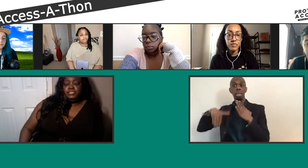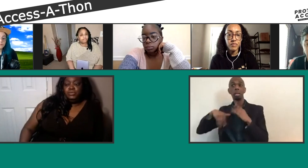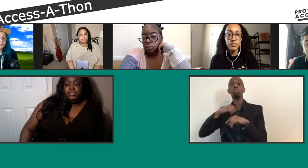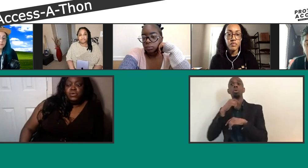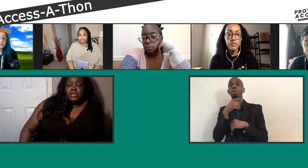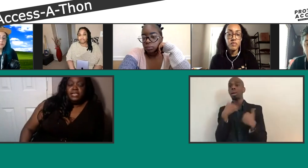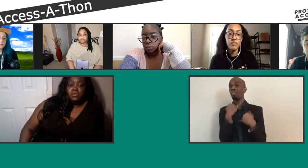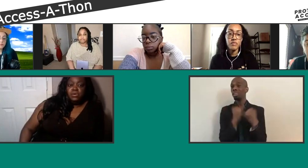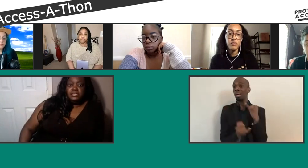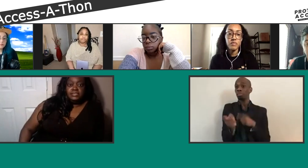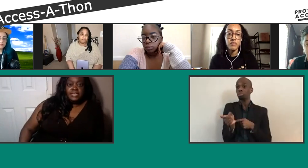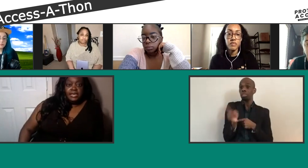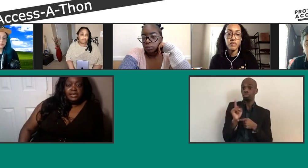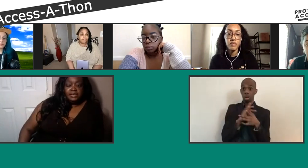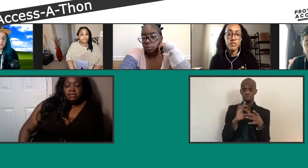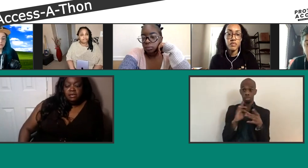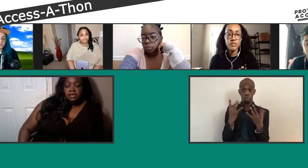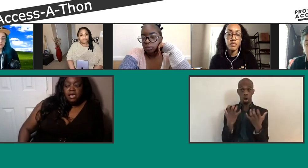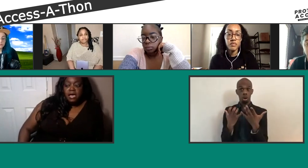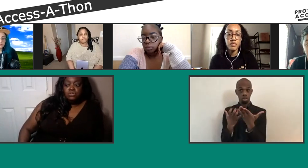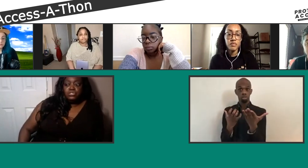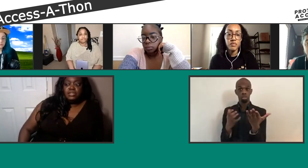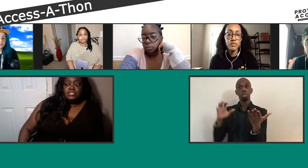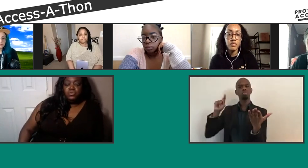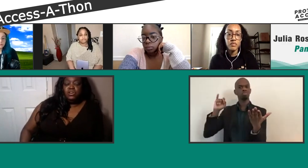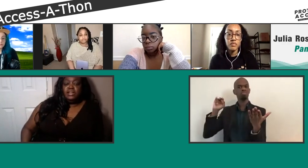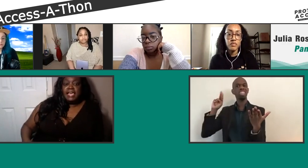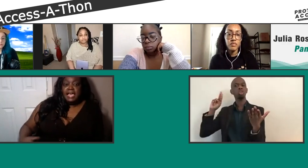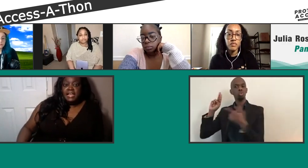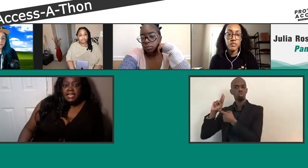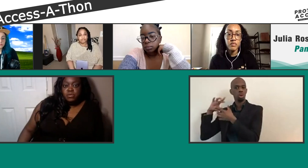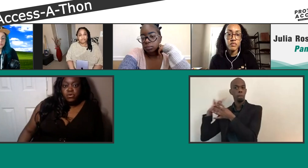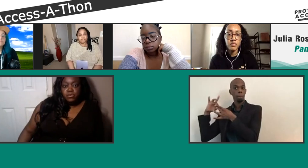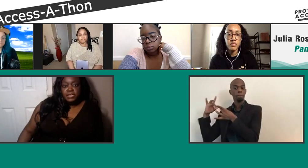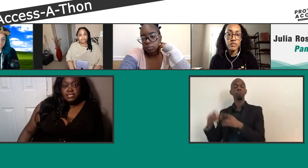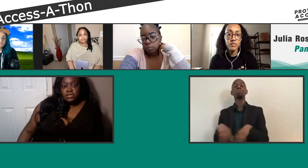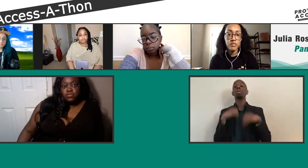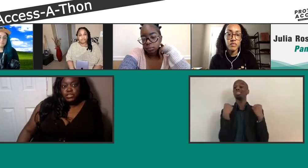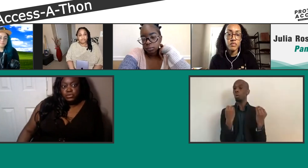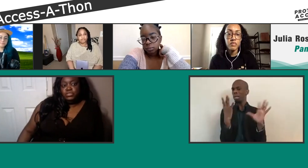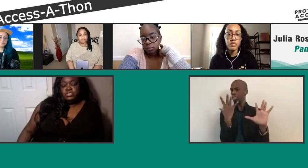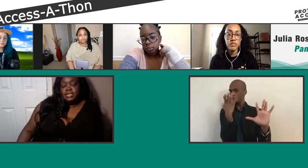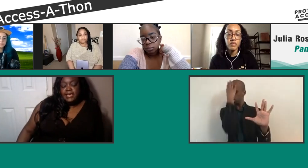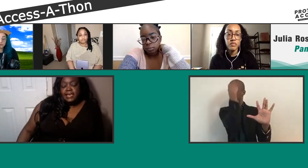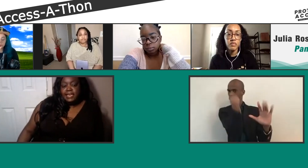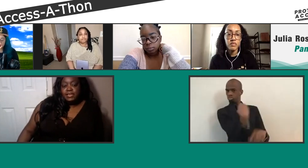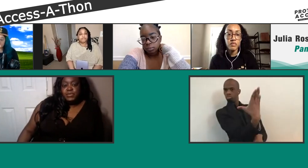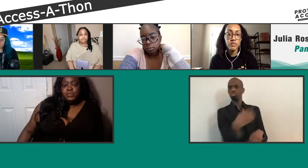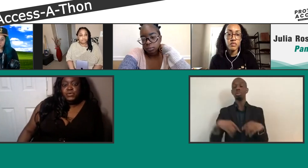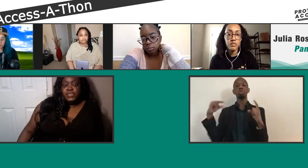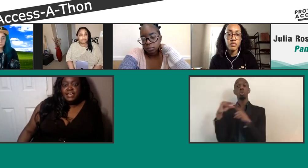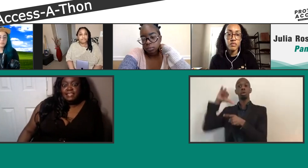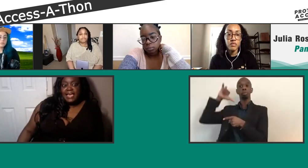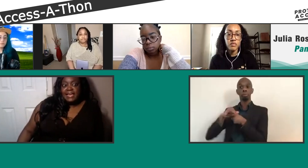Just really quickly, I wanted to say, I don't trust the word ally anymore, because it's overused. And